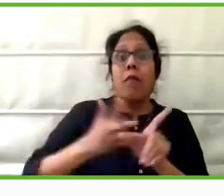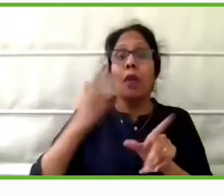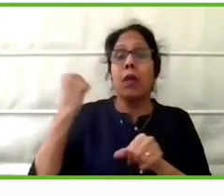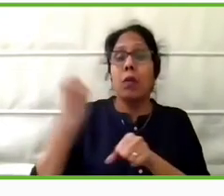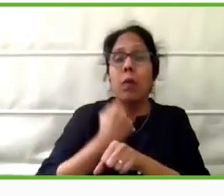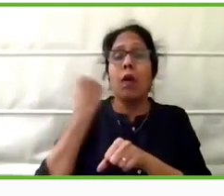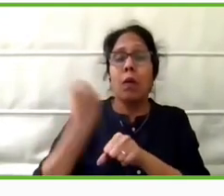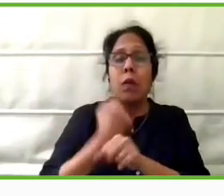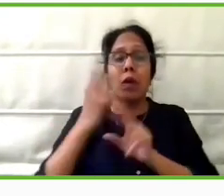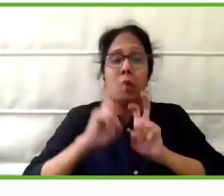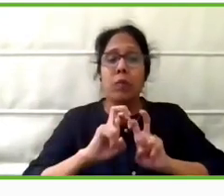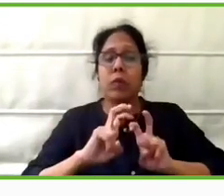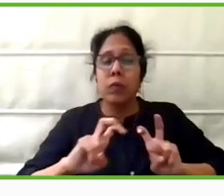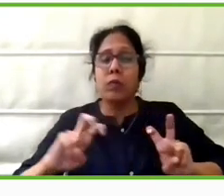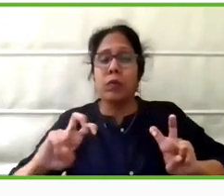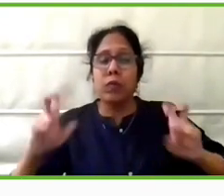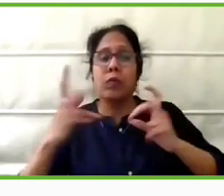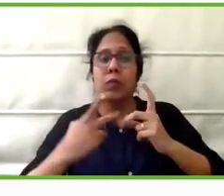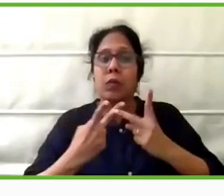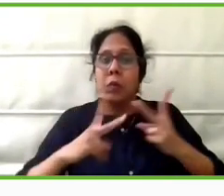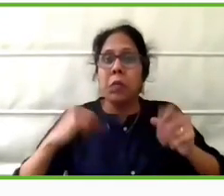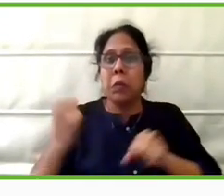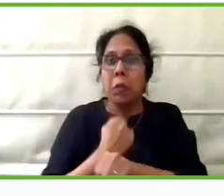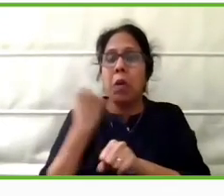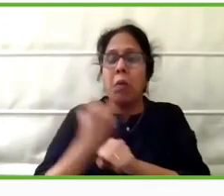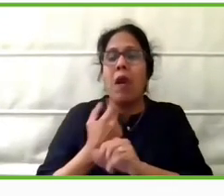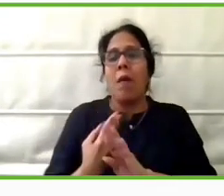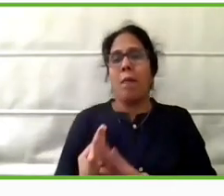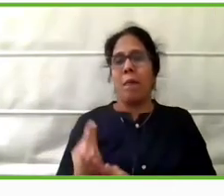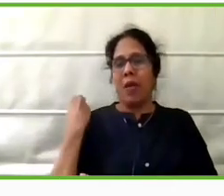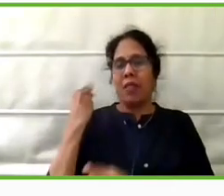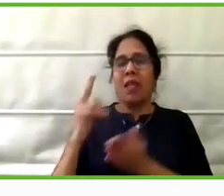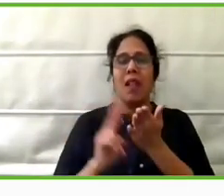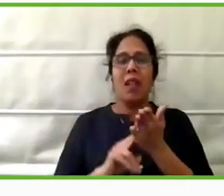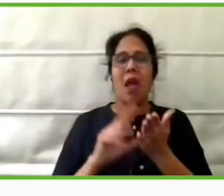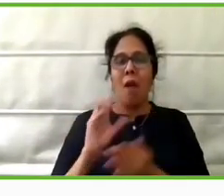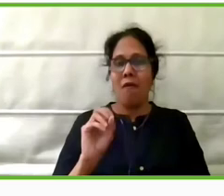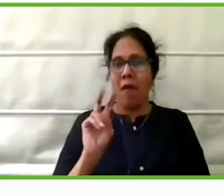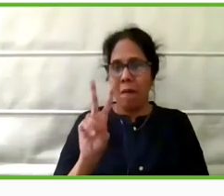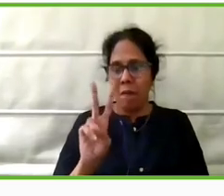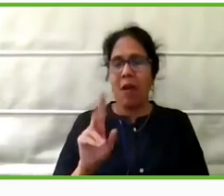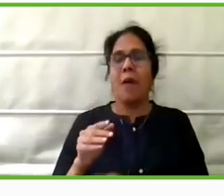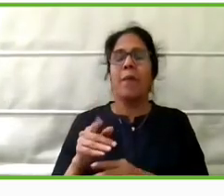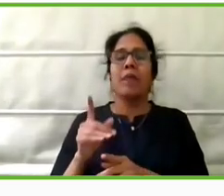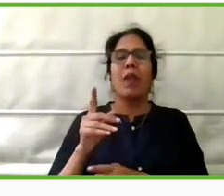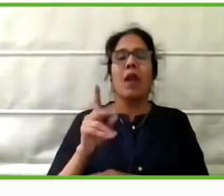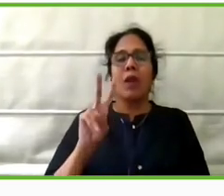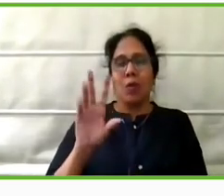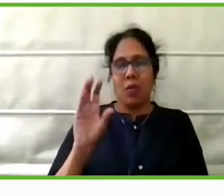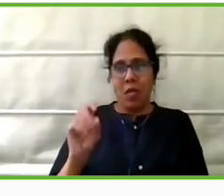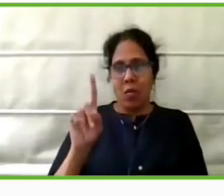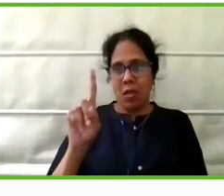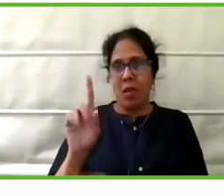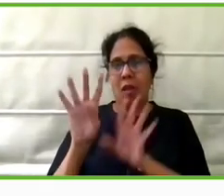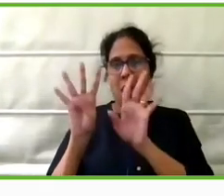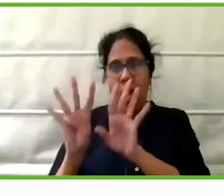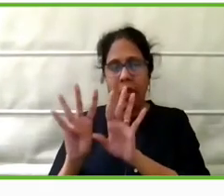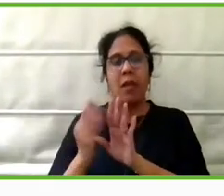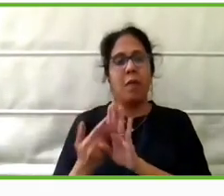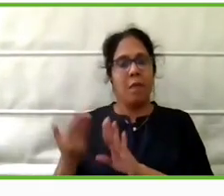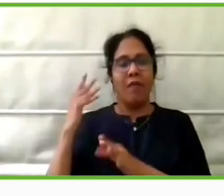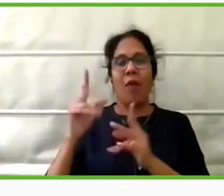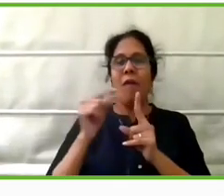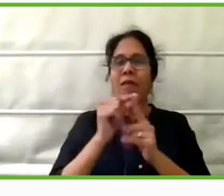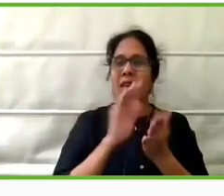launched last November in November 2019 with our industry partner, Phoenix Medical Systems.